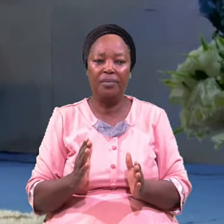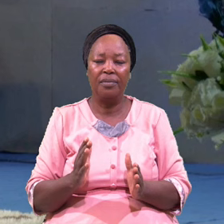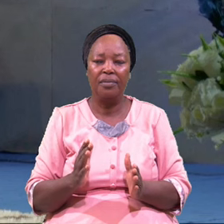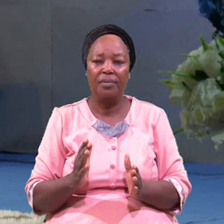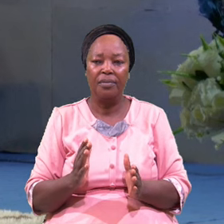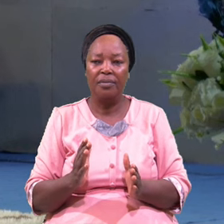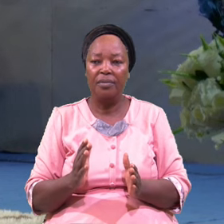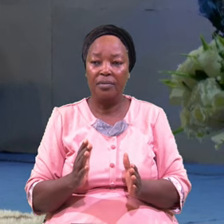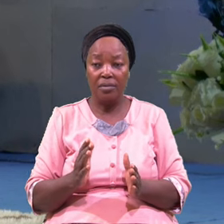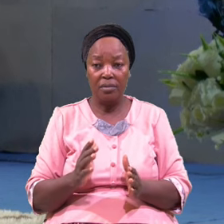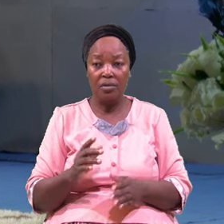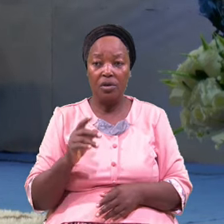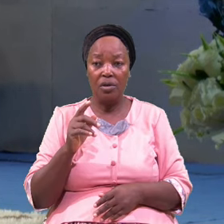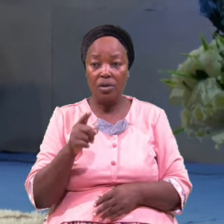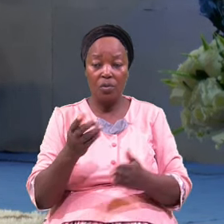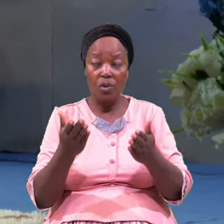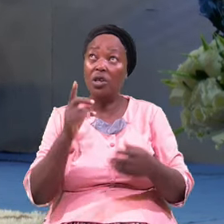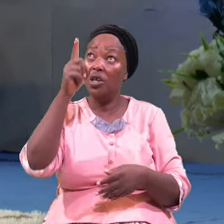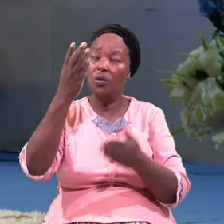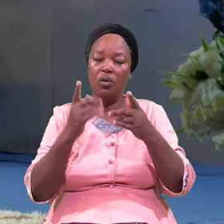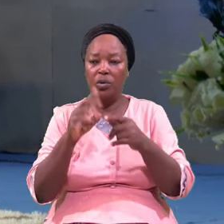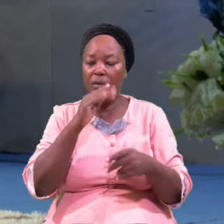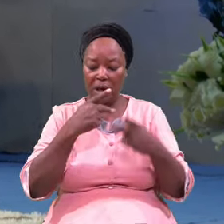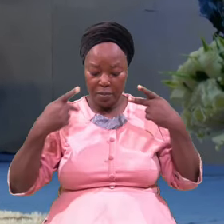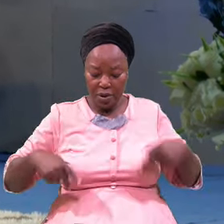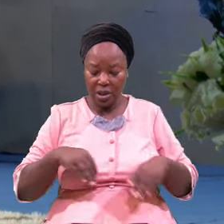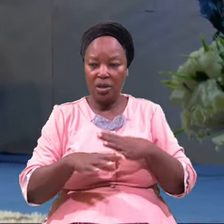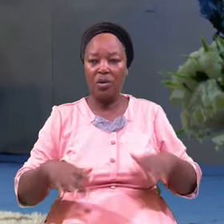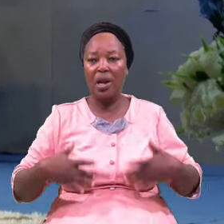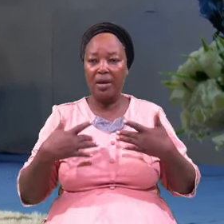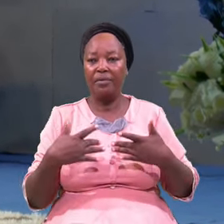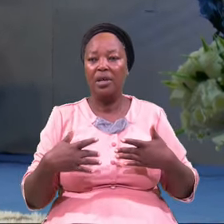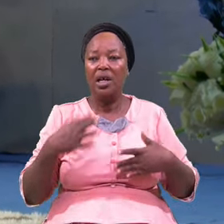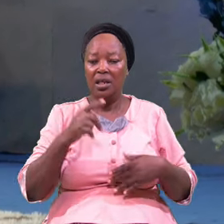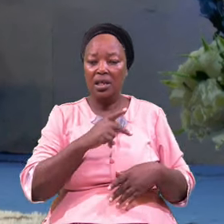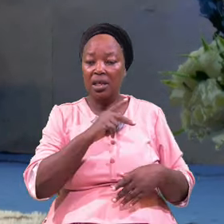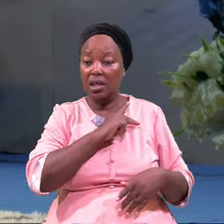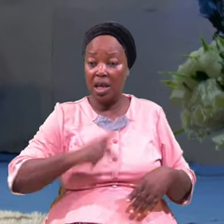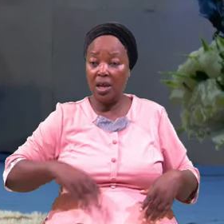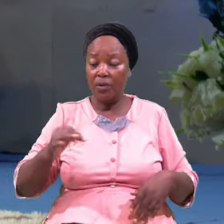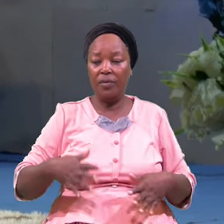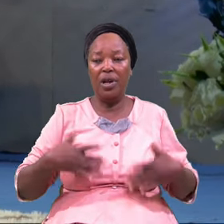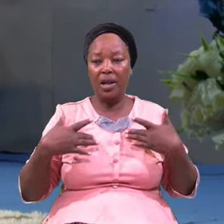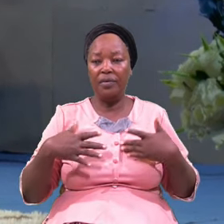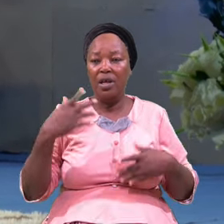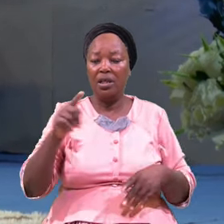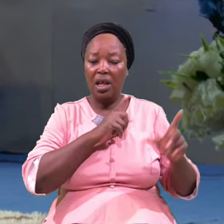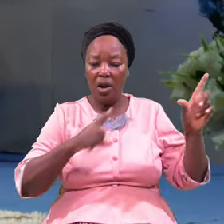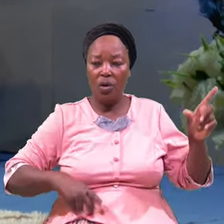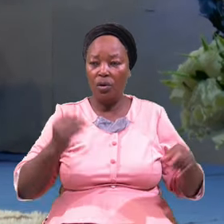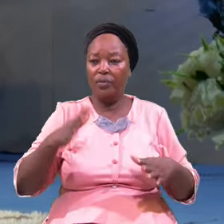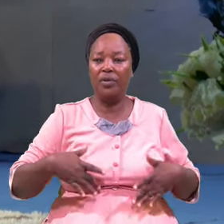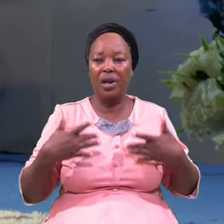He Wants To Be The Prince In Your Life The King Of Your Life The Lord Of Your Life